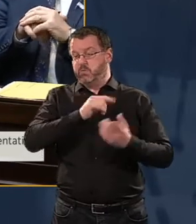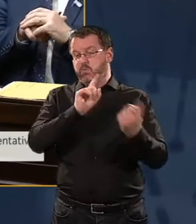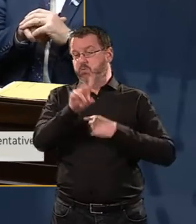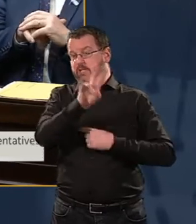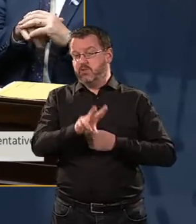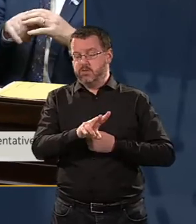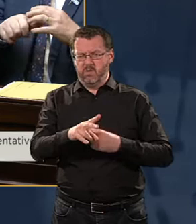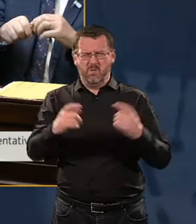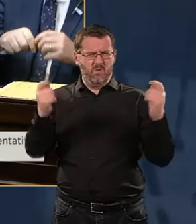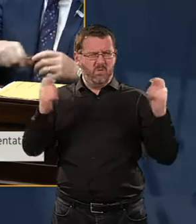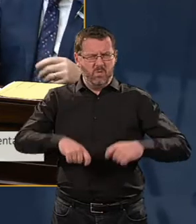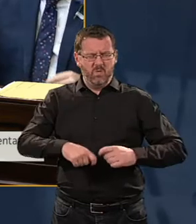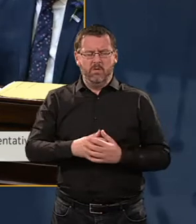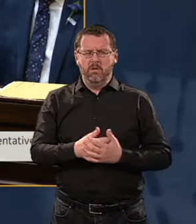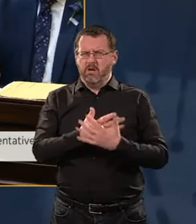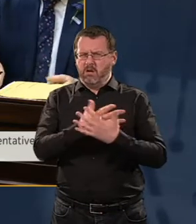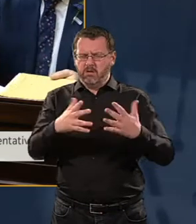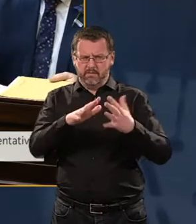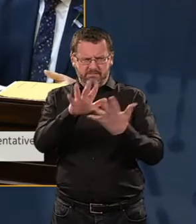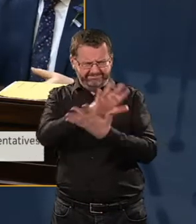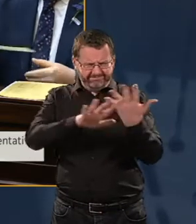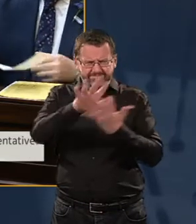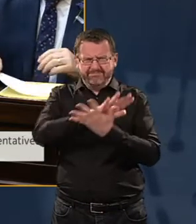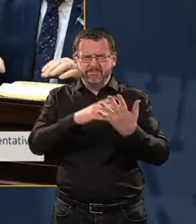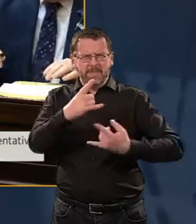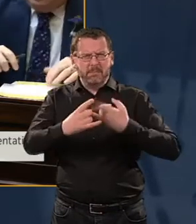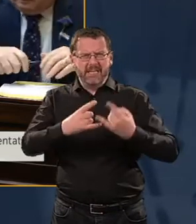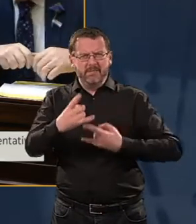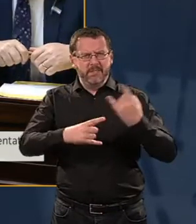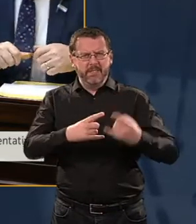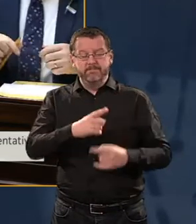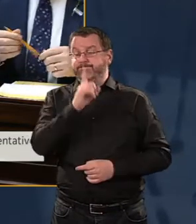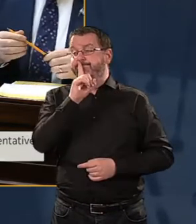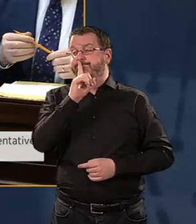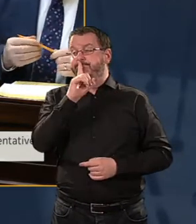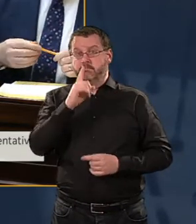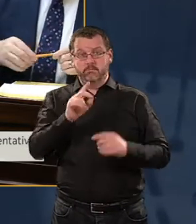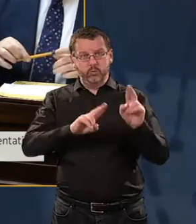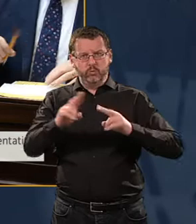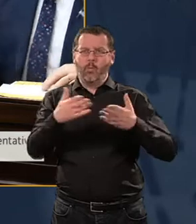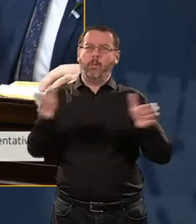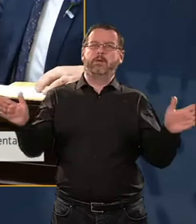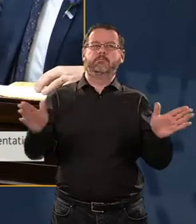Whilst there was much obfuscation and a straightforward refusal to be open with the committee,